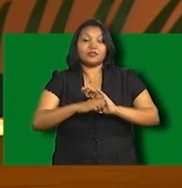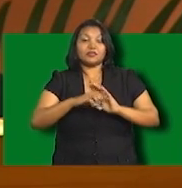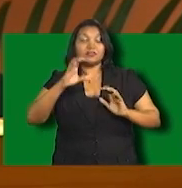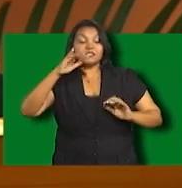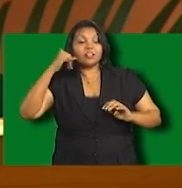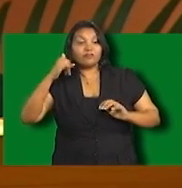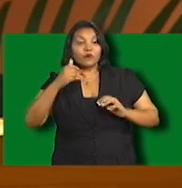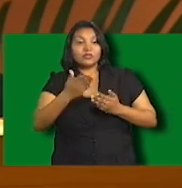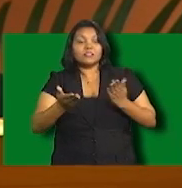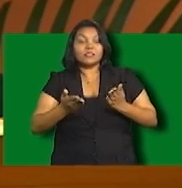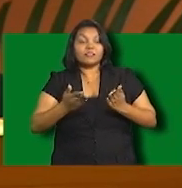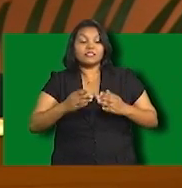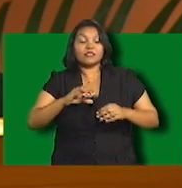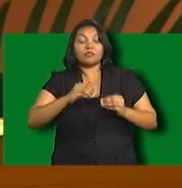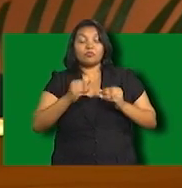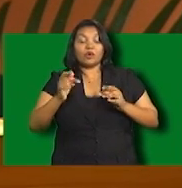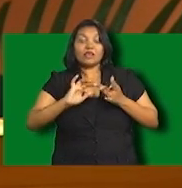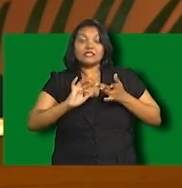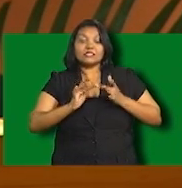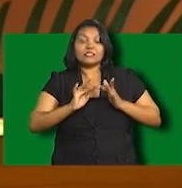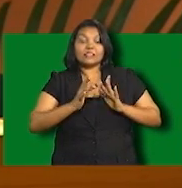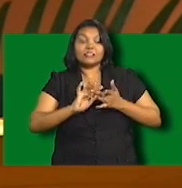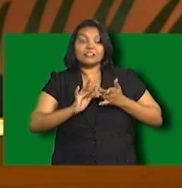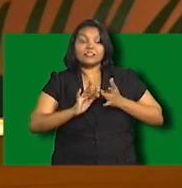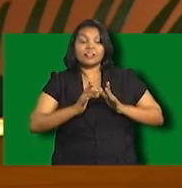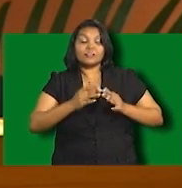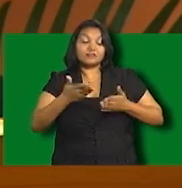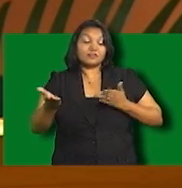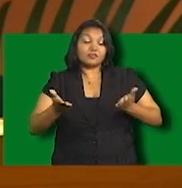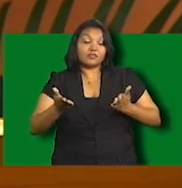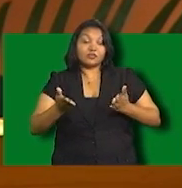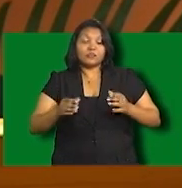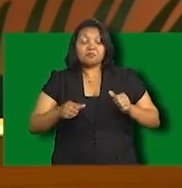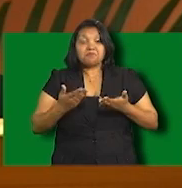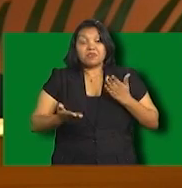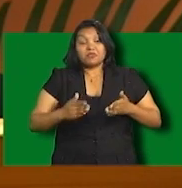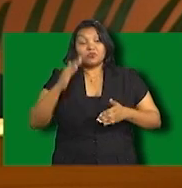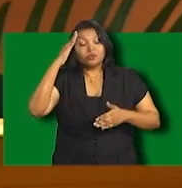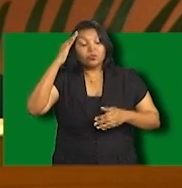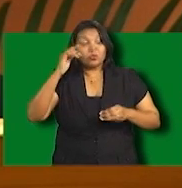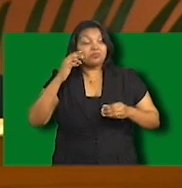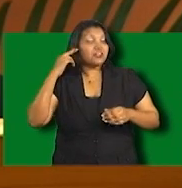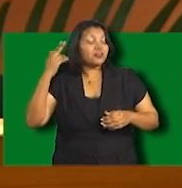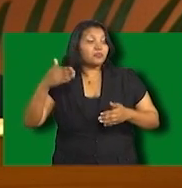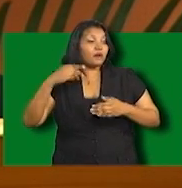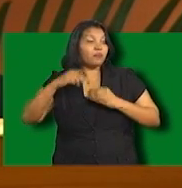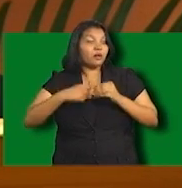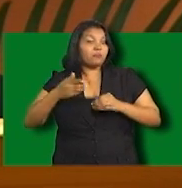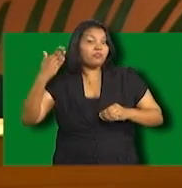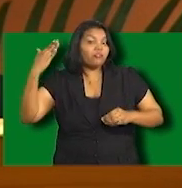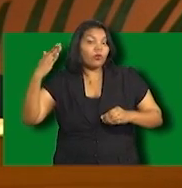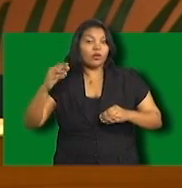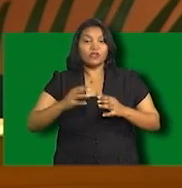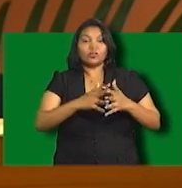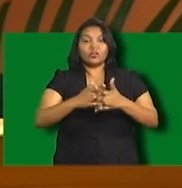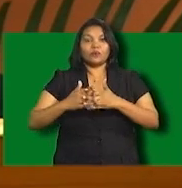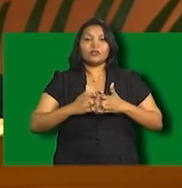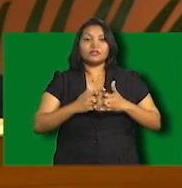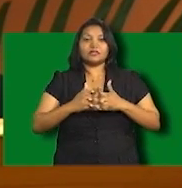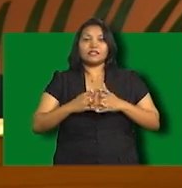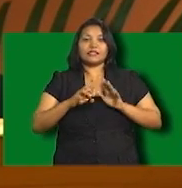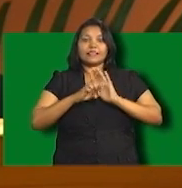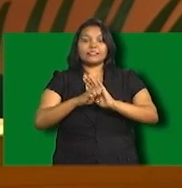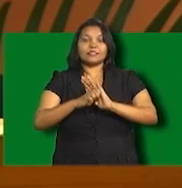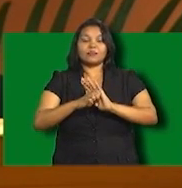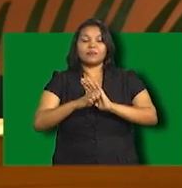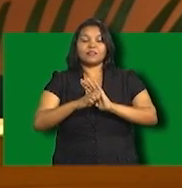broadband wireless access services. In fact, some of you may be familiar with the United States example where their